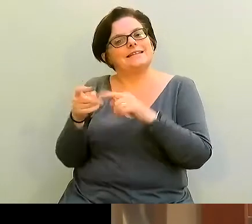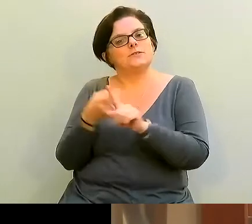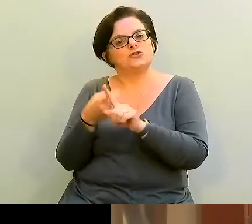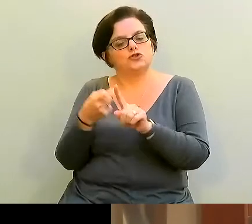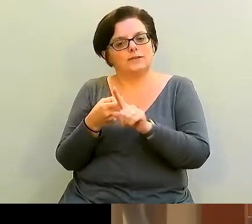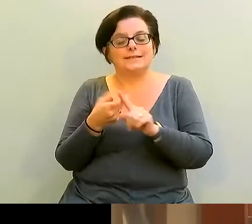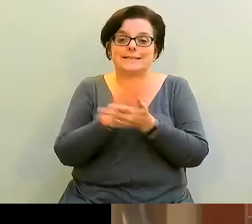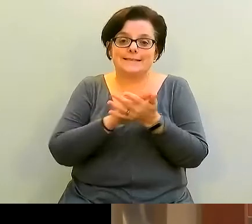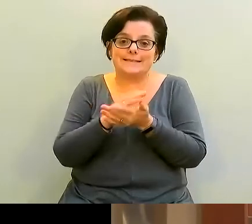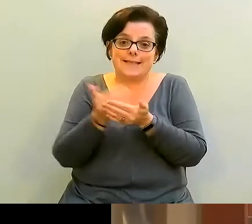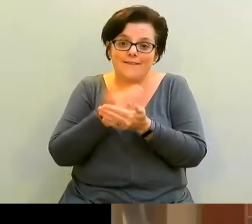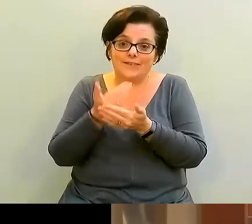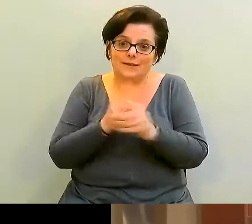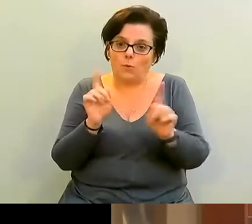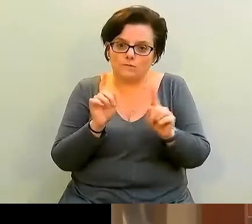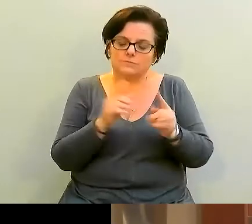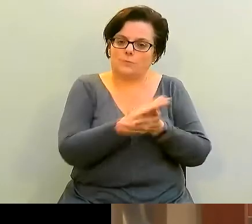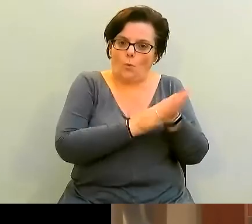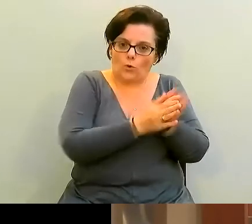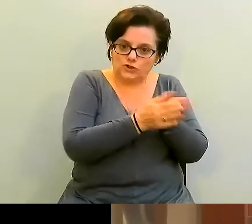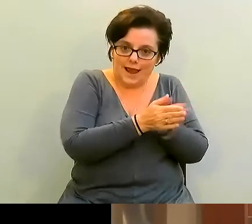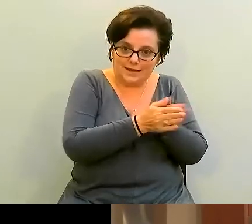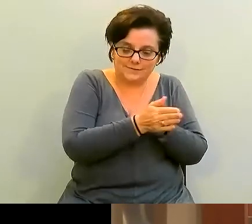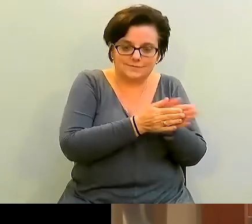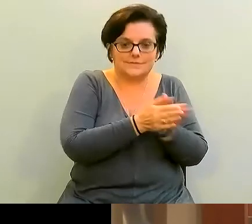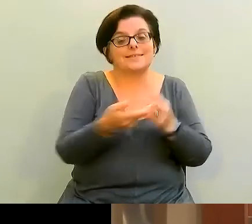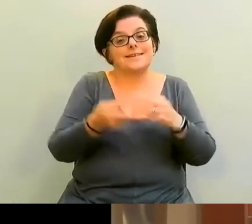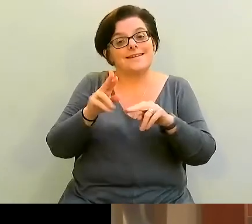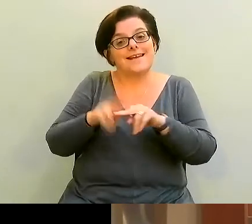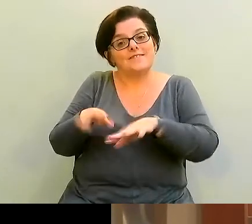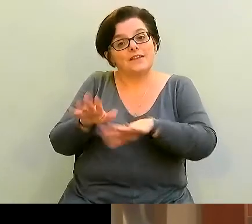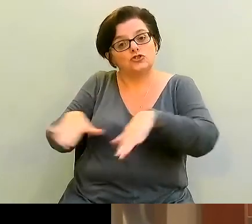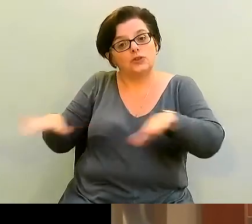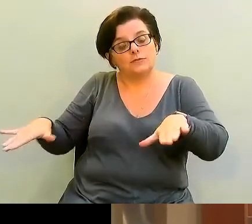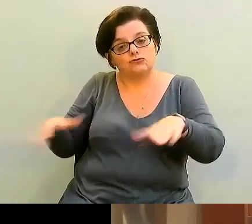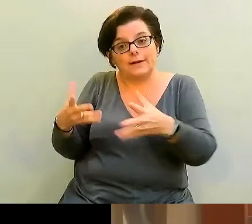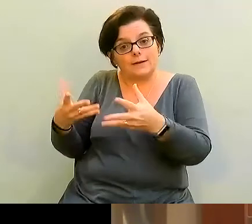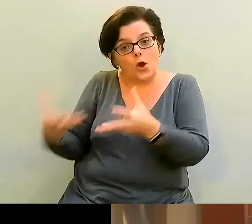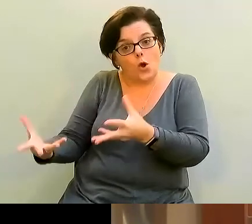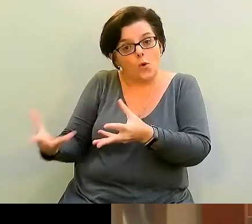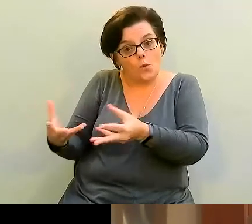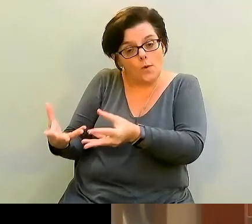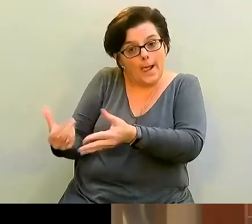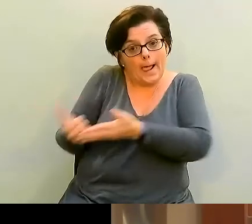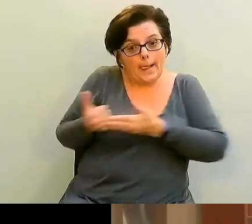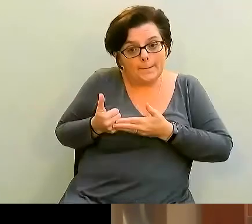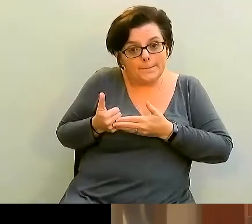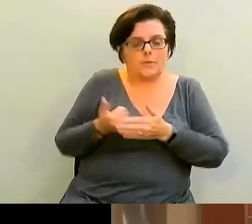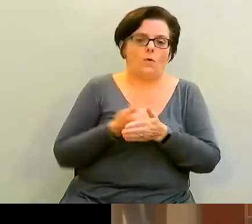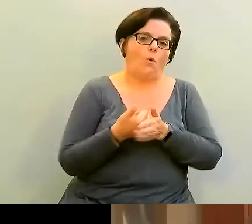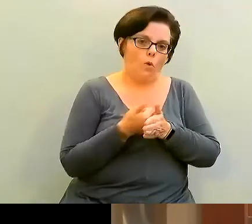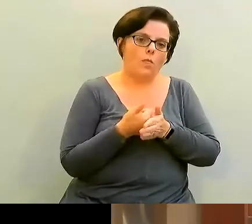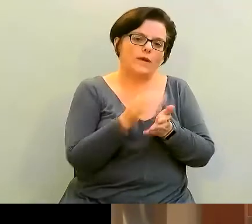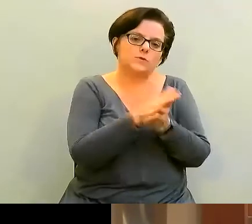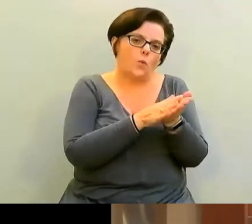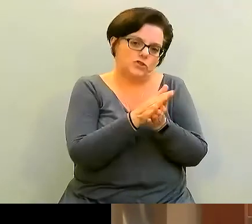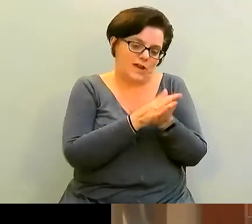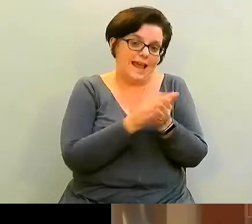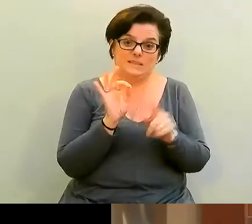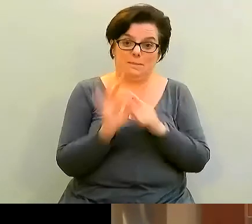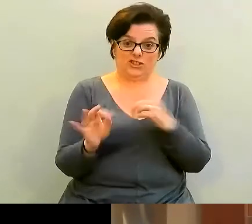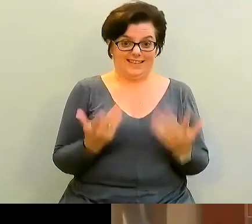always wash your hands before you start. If you have your children or family members helping you, always wash your hands, especially now.